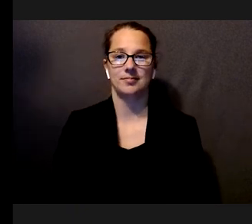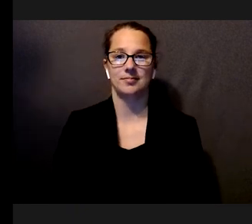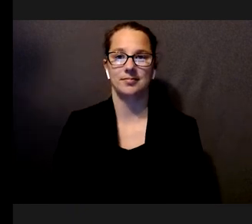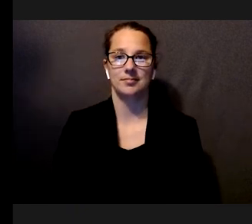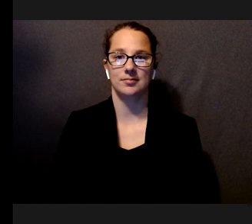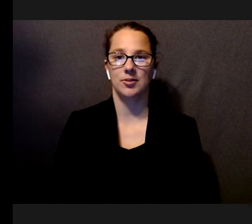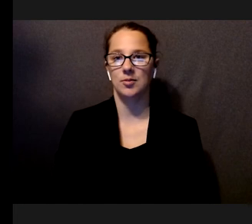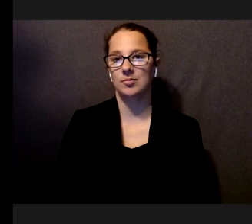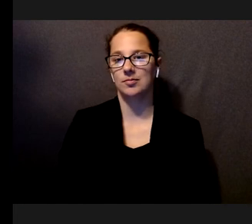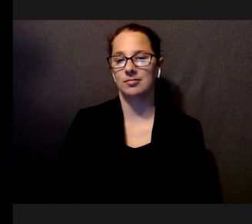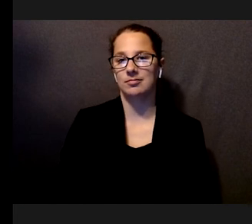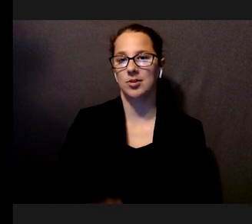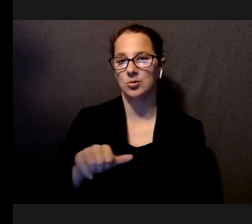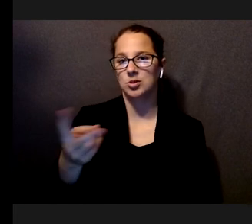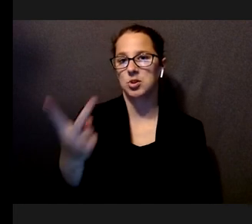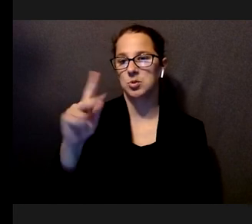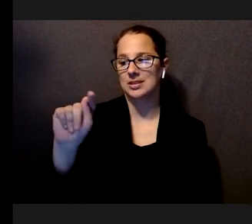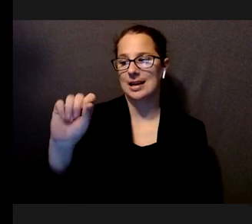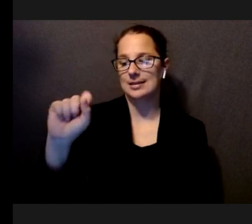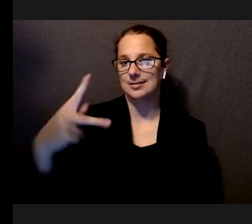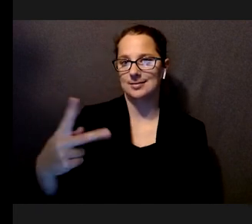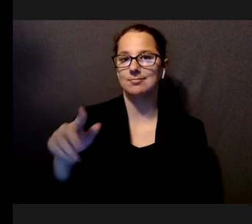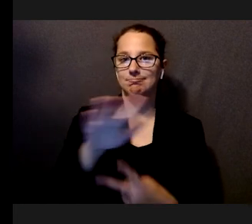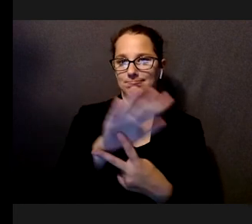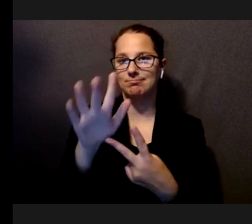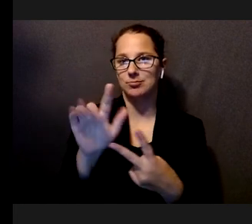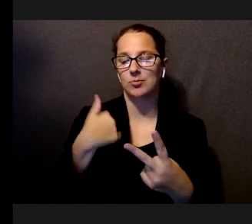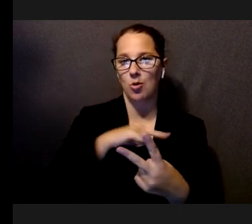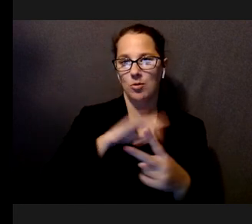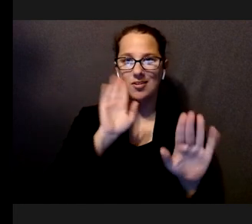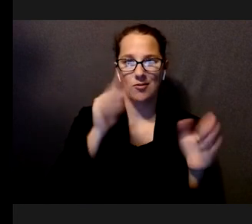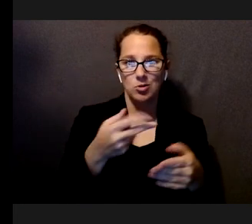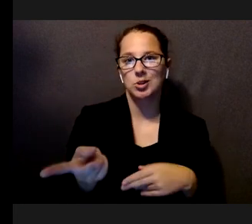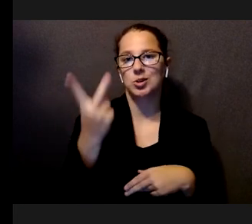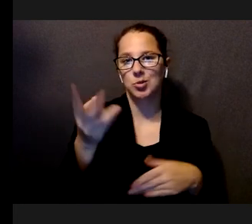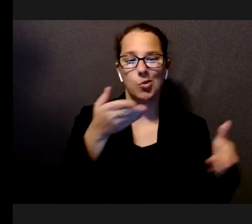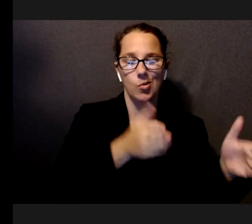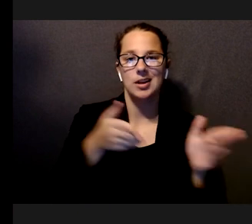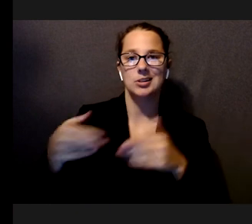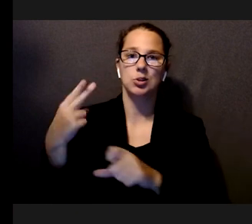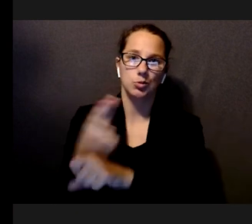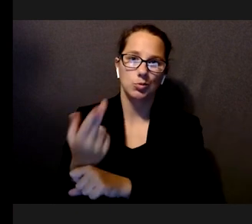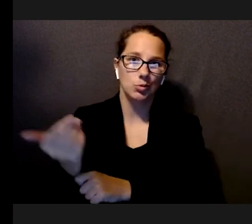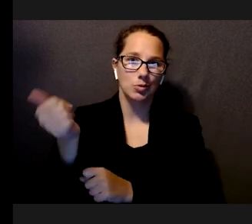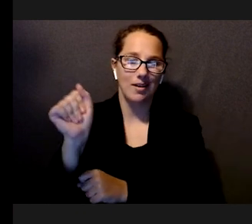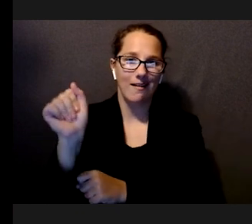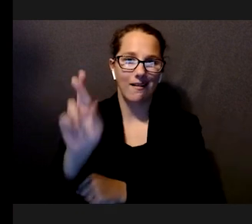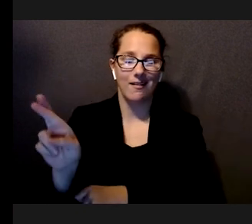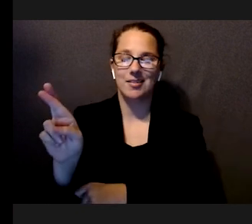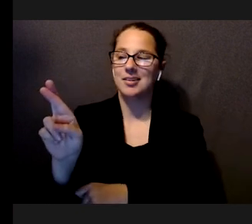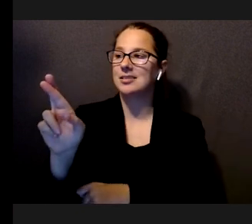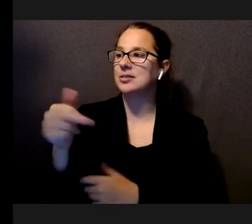Those were the two tasks that I wanted to focus on here. Two ways in which we used augmented reality